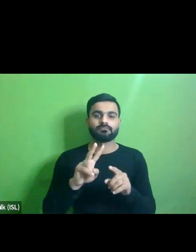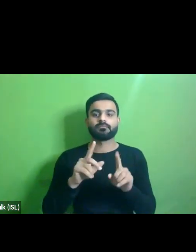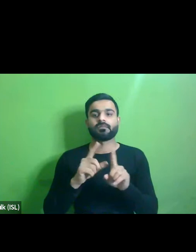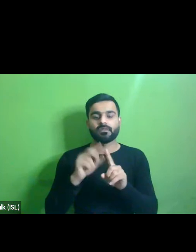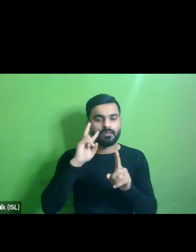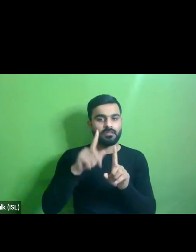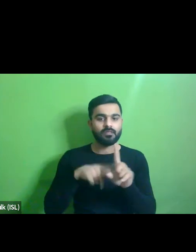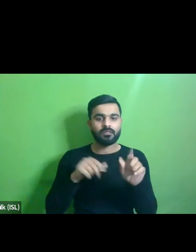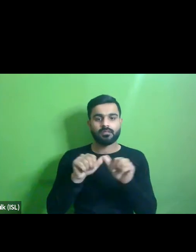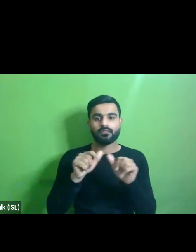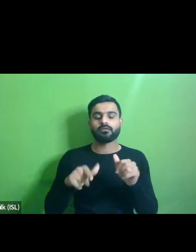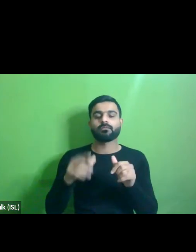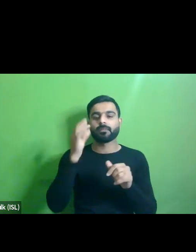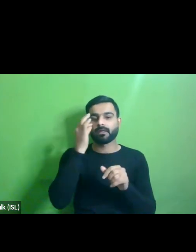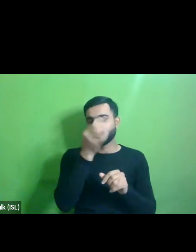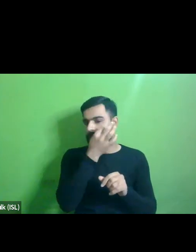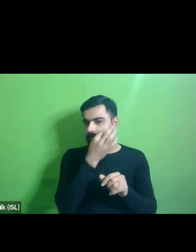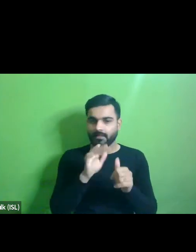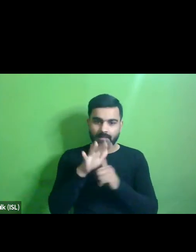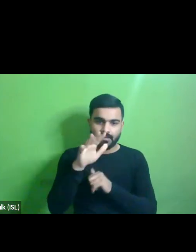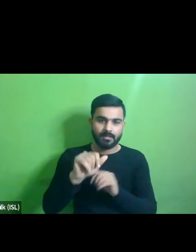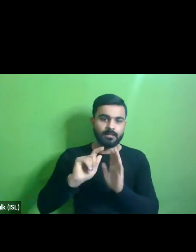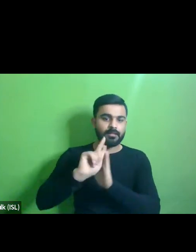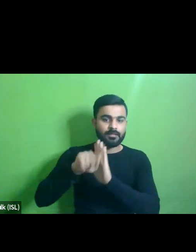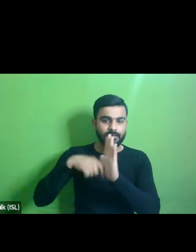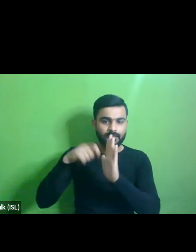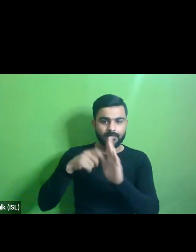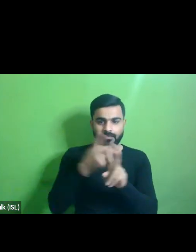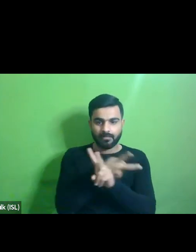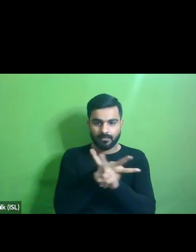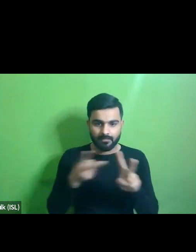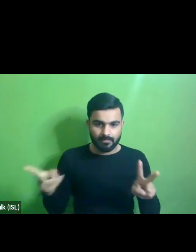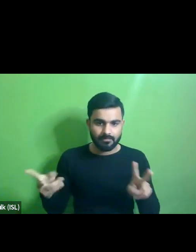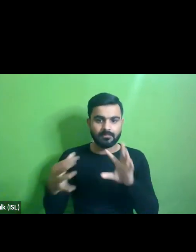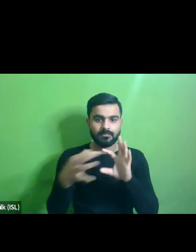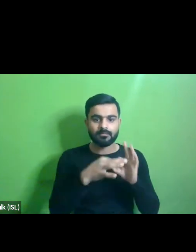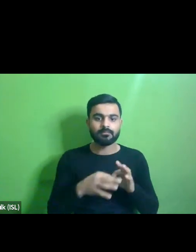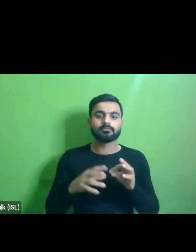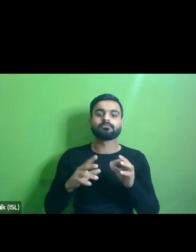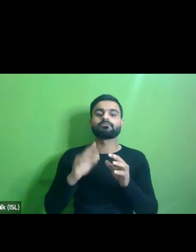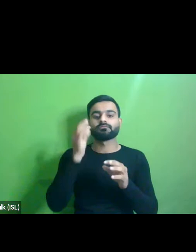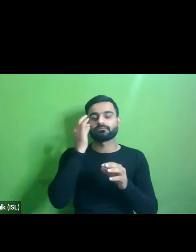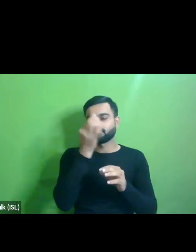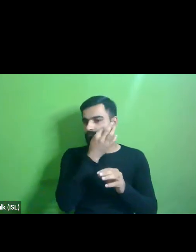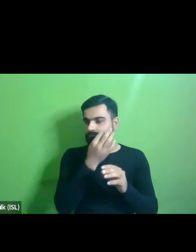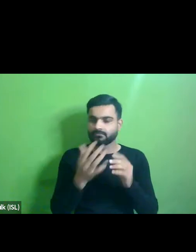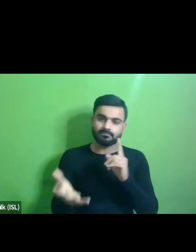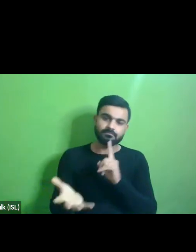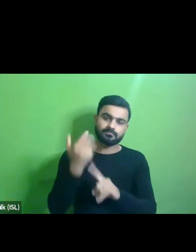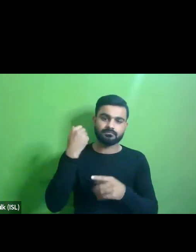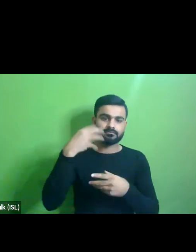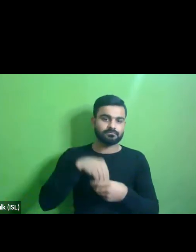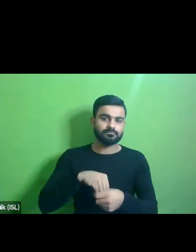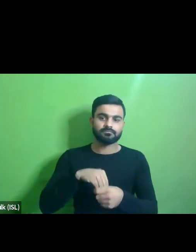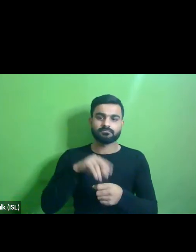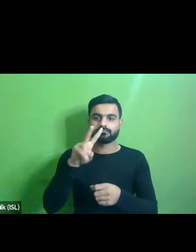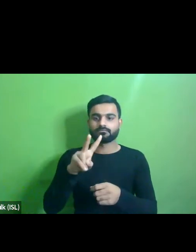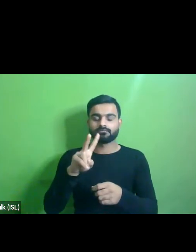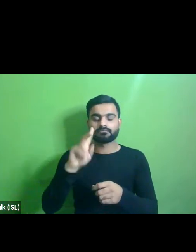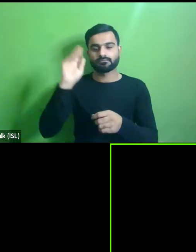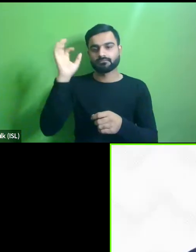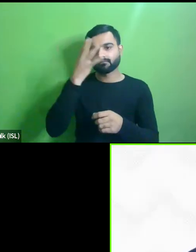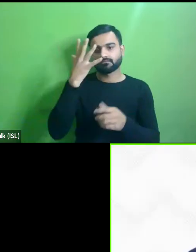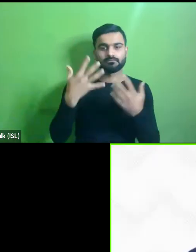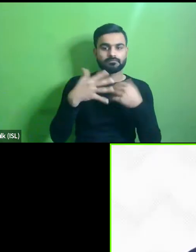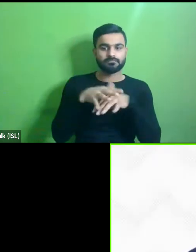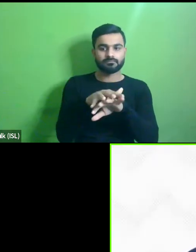on the chennai beach accessibility project and the various initiative chennai city has been uh taking up uh to mainstream uh inclusion